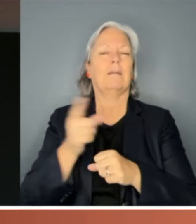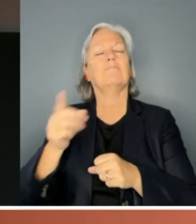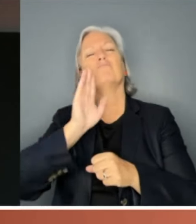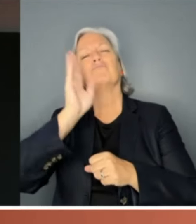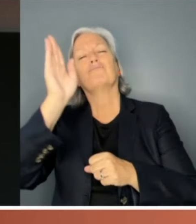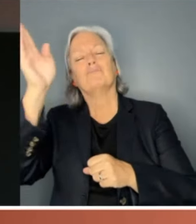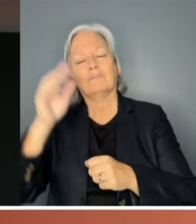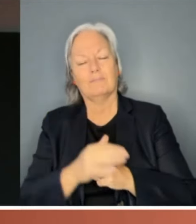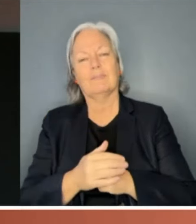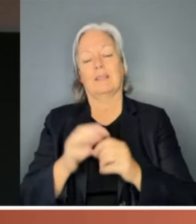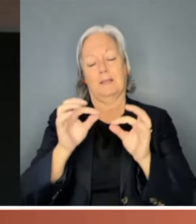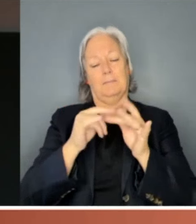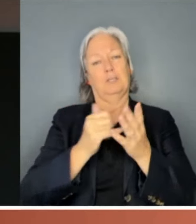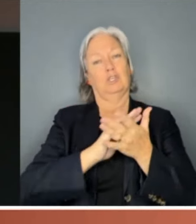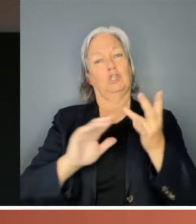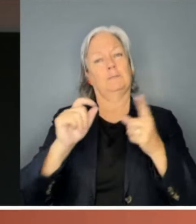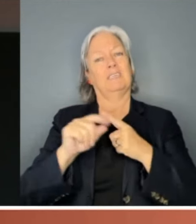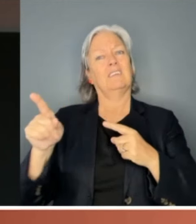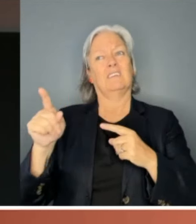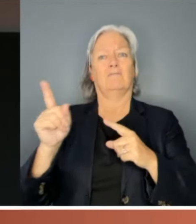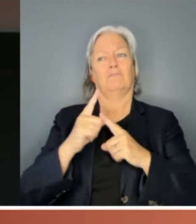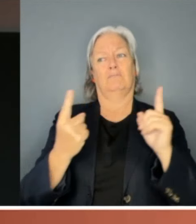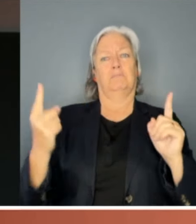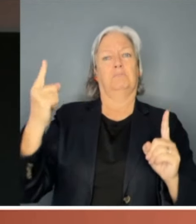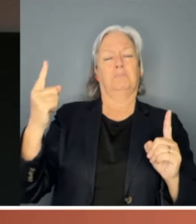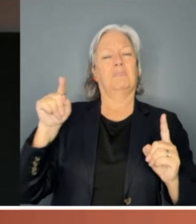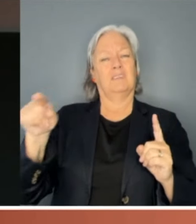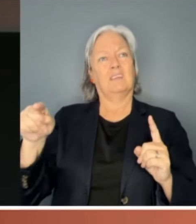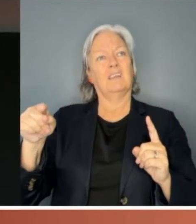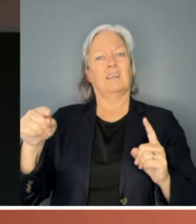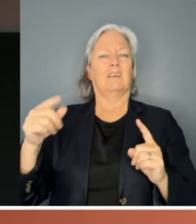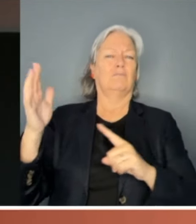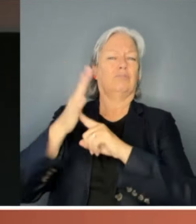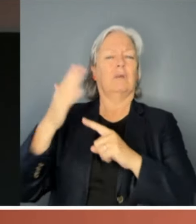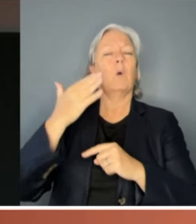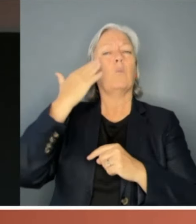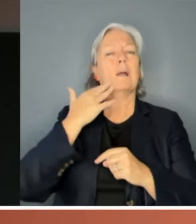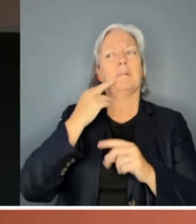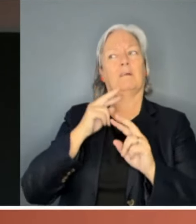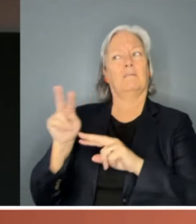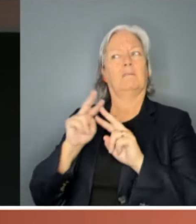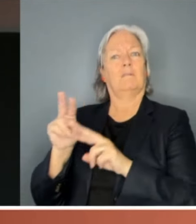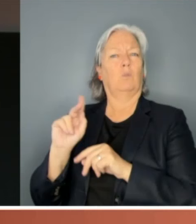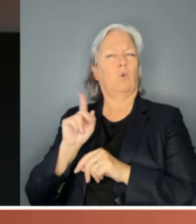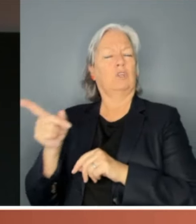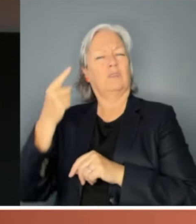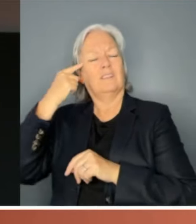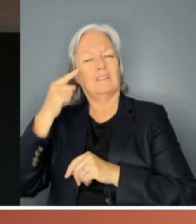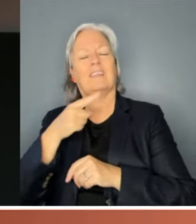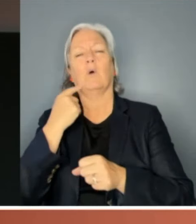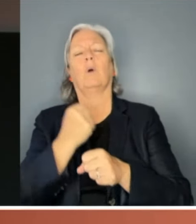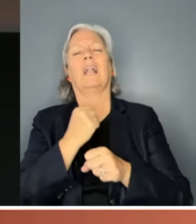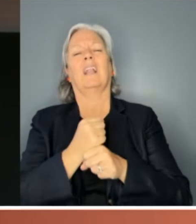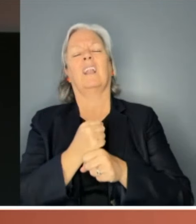senior female opposition member, and presumably others looked to her for a cue. She called Gillard's speech vile